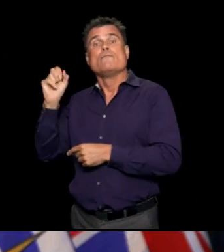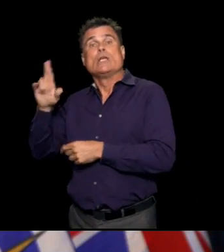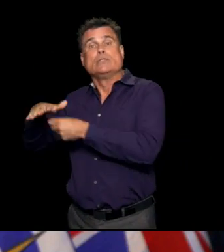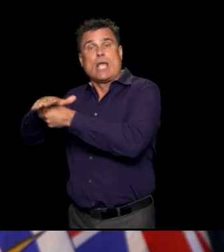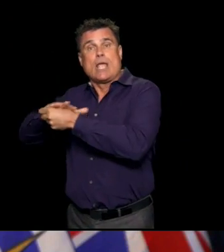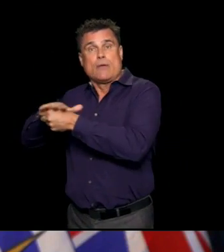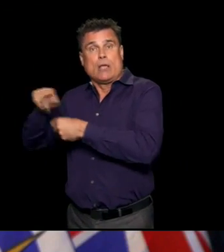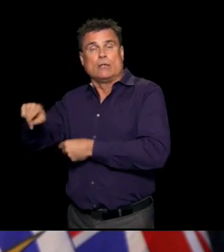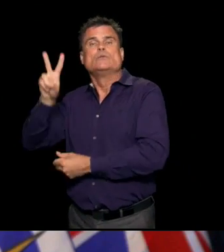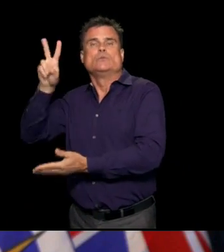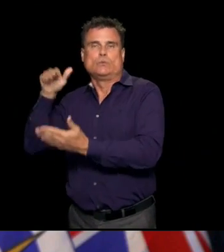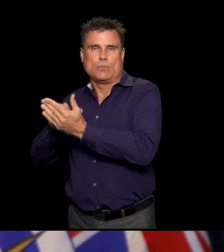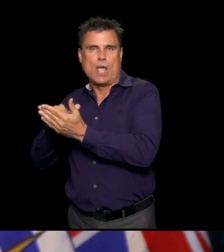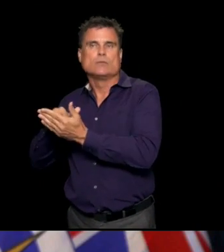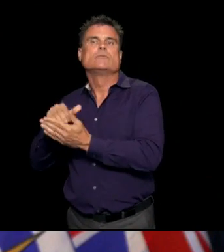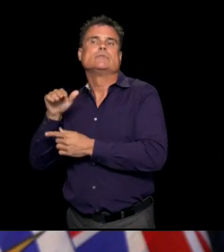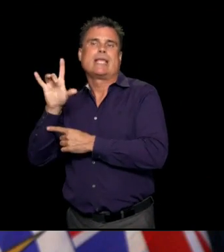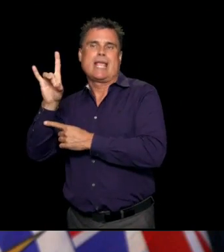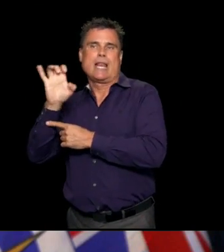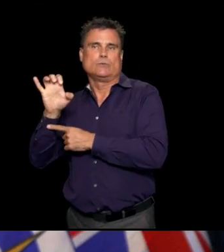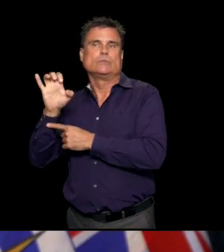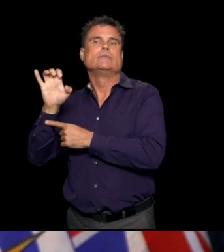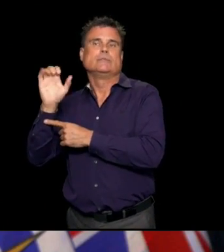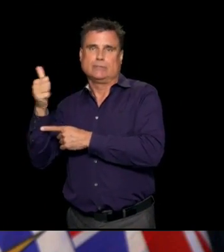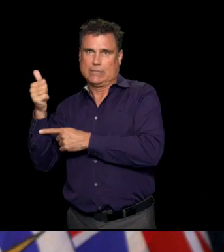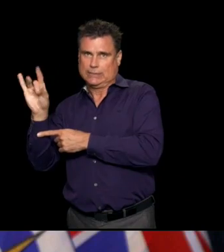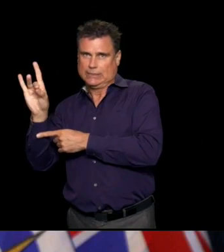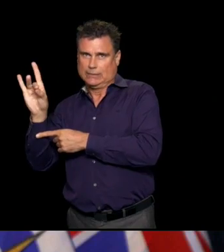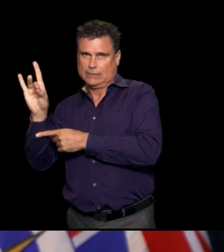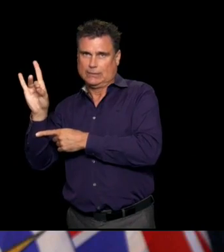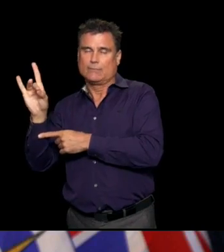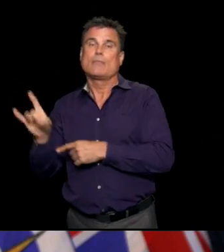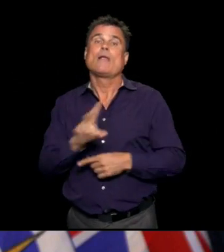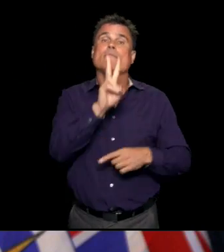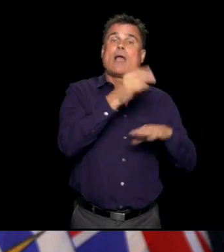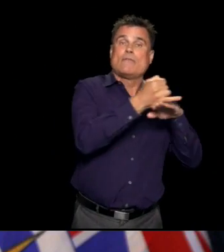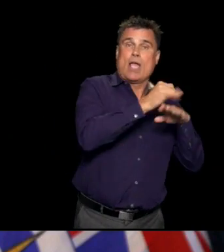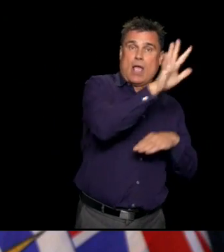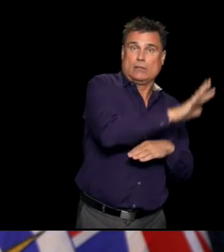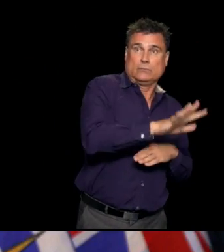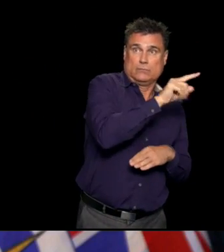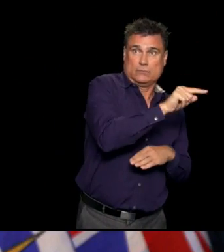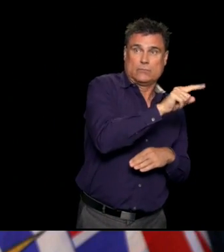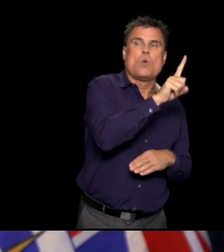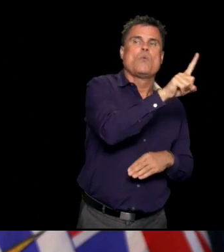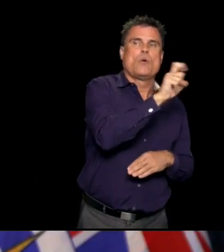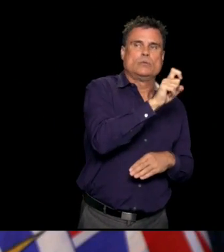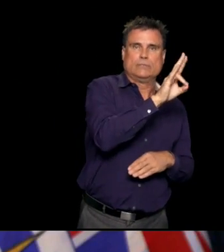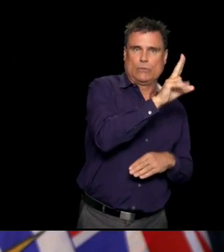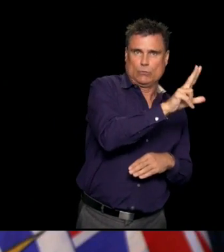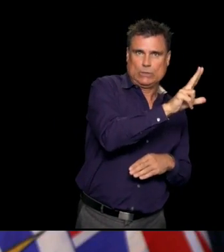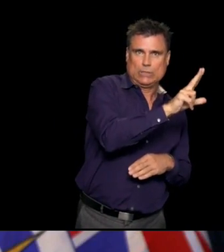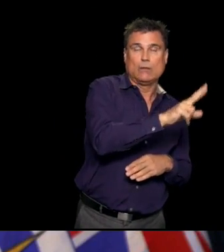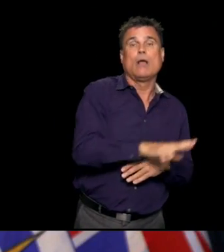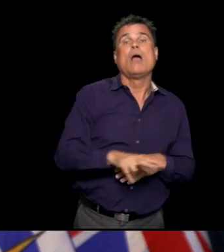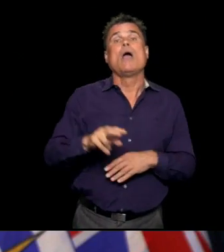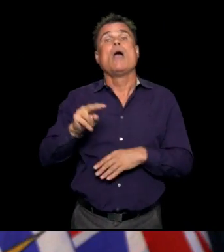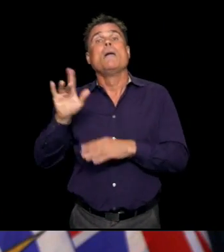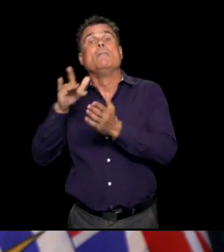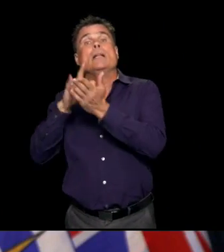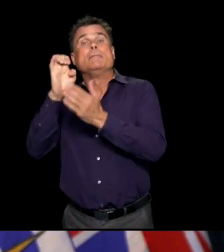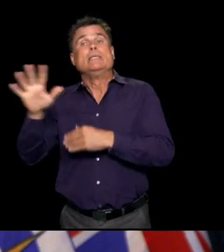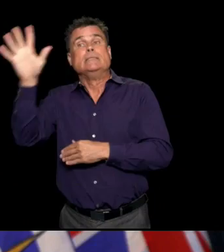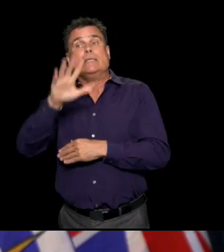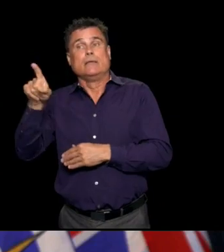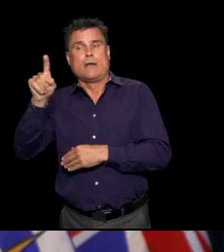Coastal Health, 2,818 in the Fraser Health Region, 173 people in Vancouver